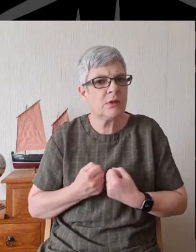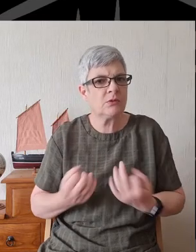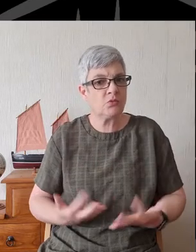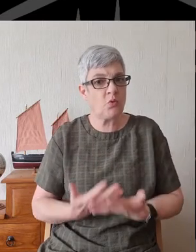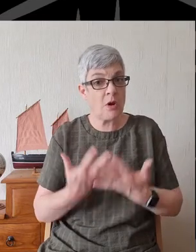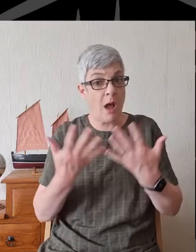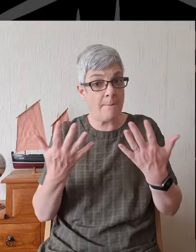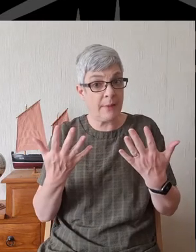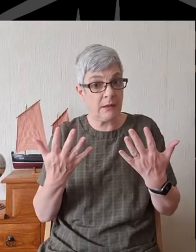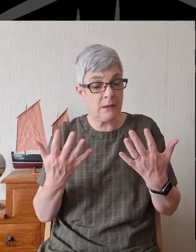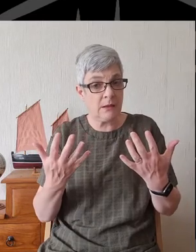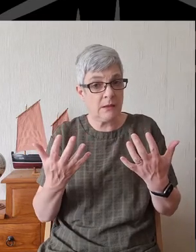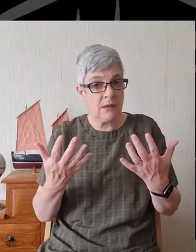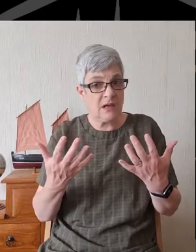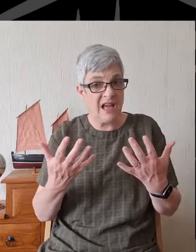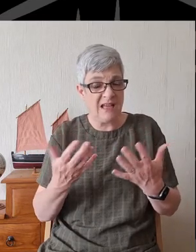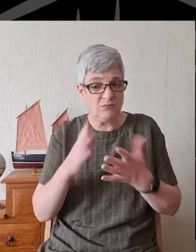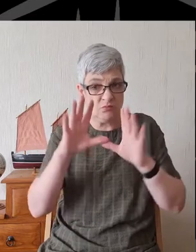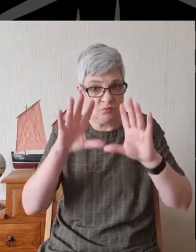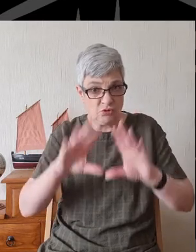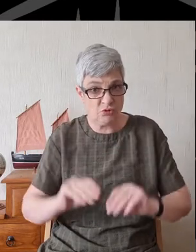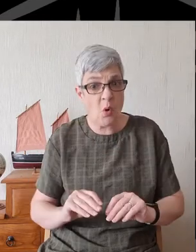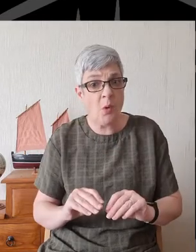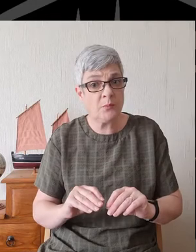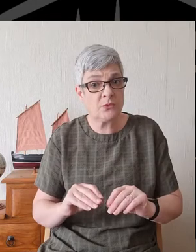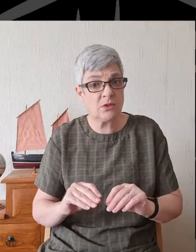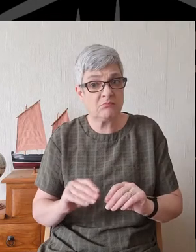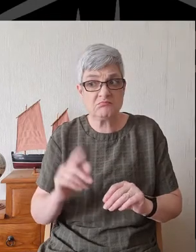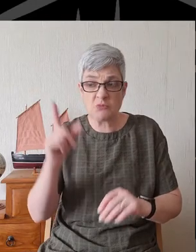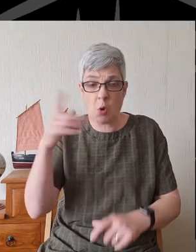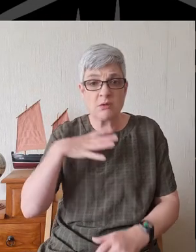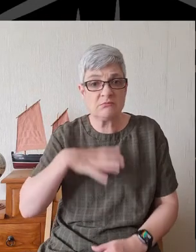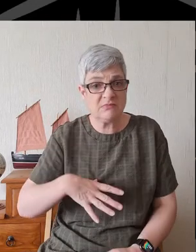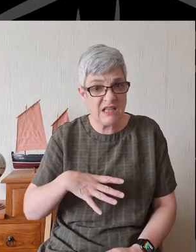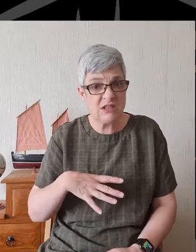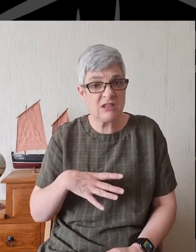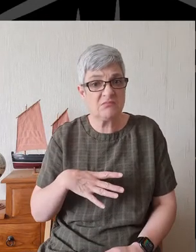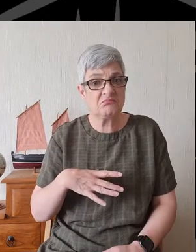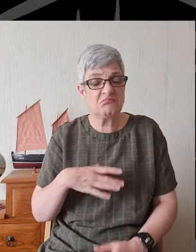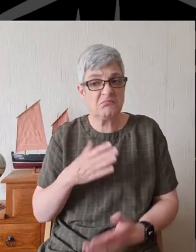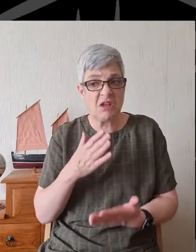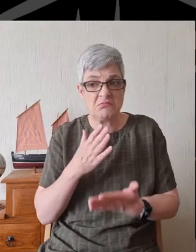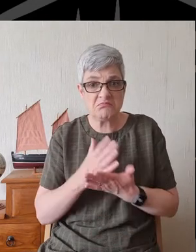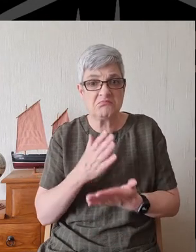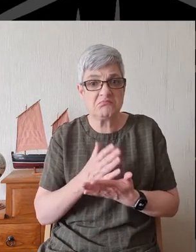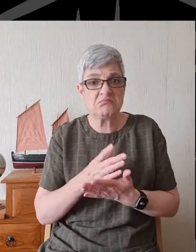choked out the need for God and religious faith.